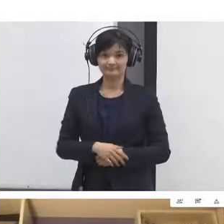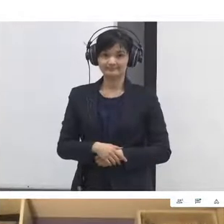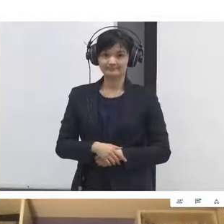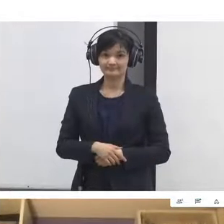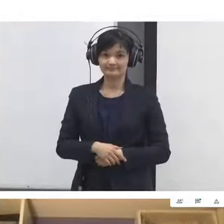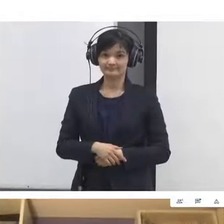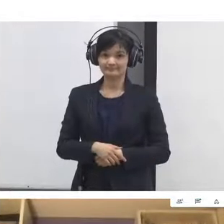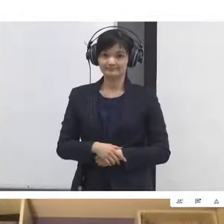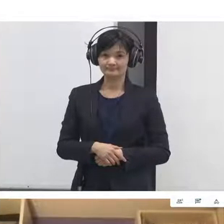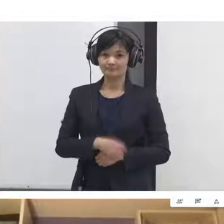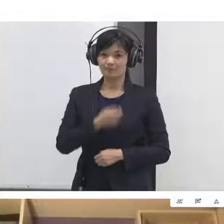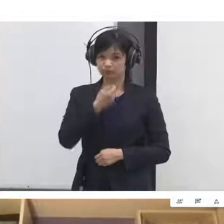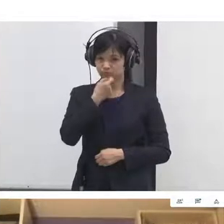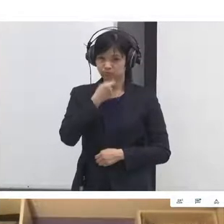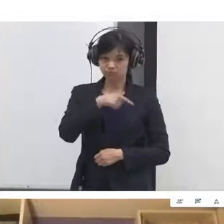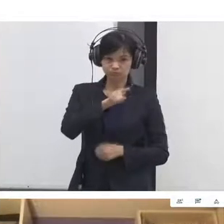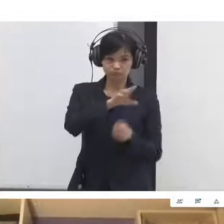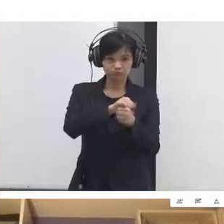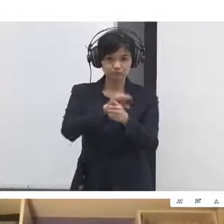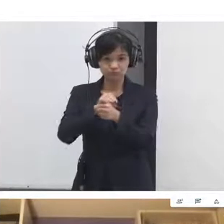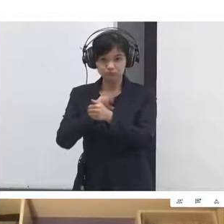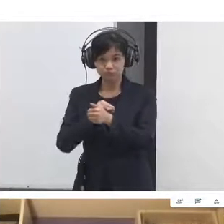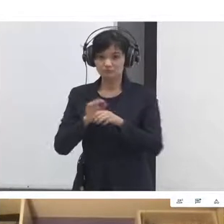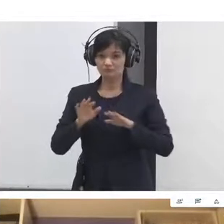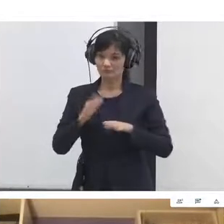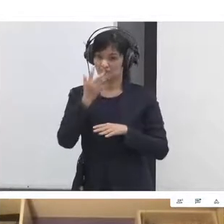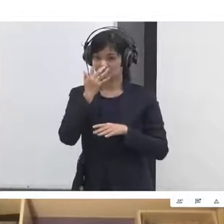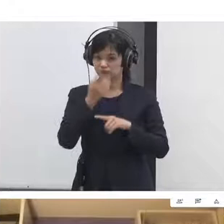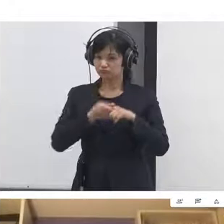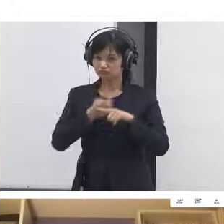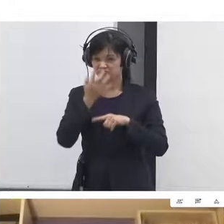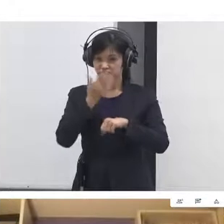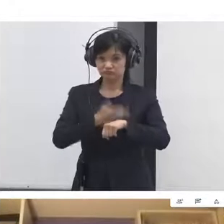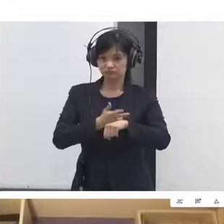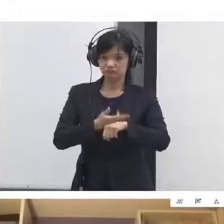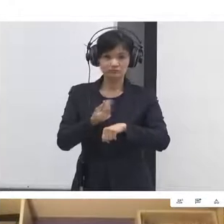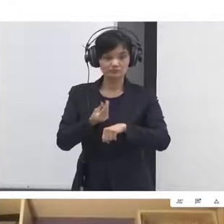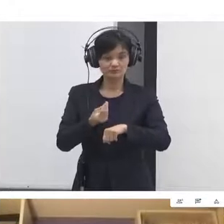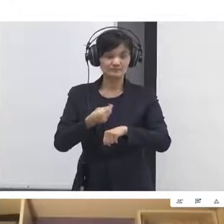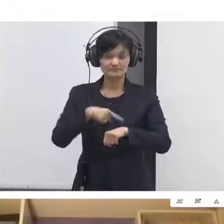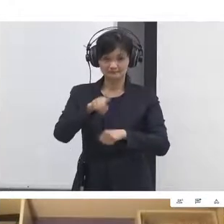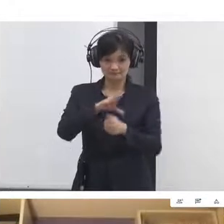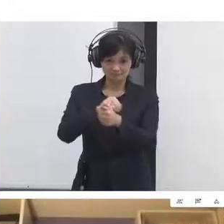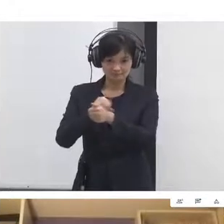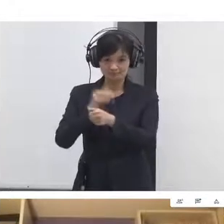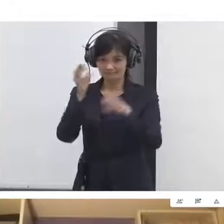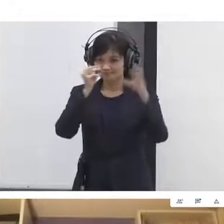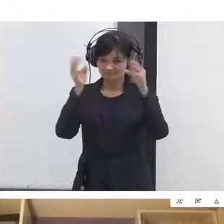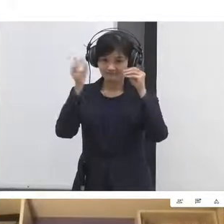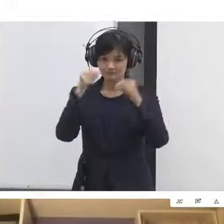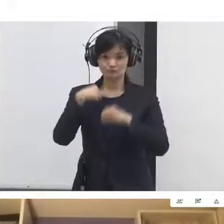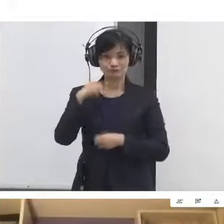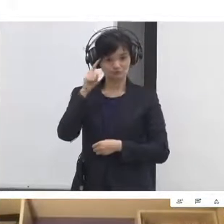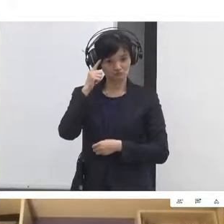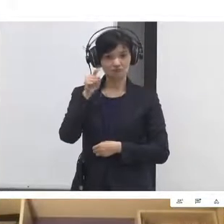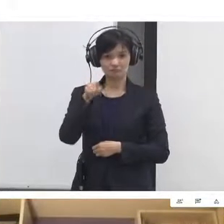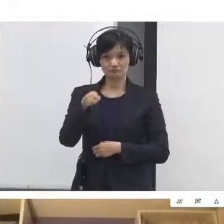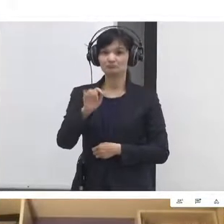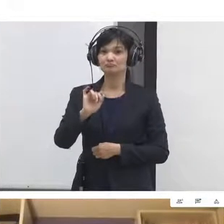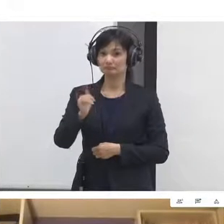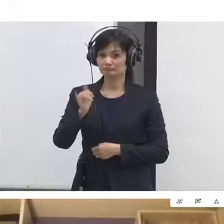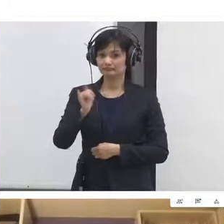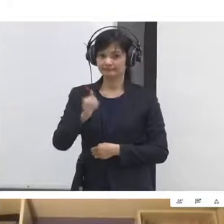has also been really great to see and within that community the sharing of the